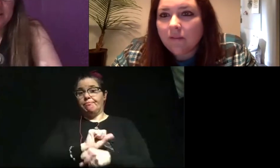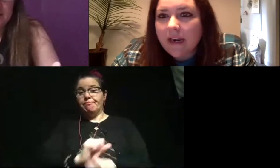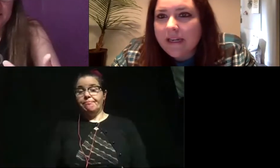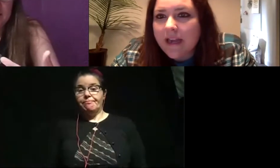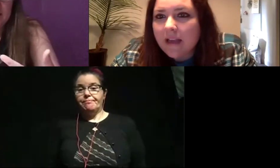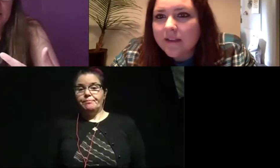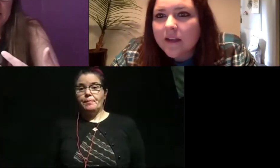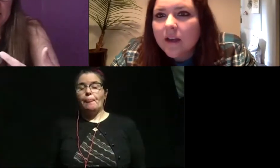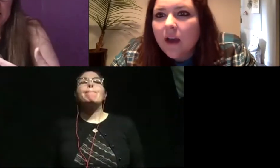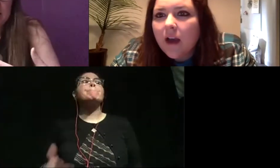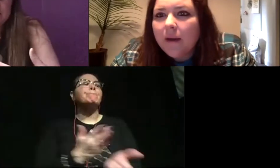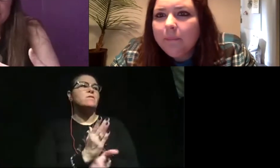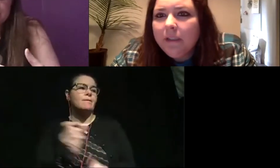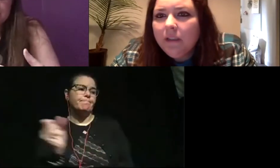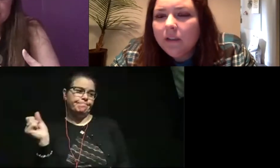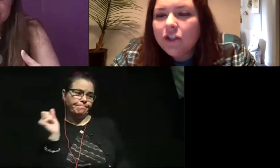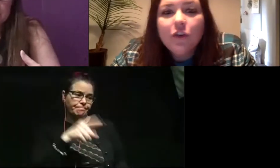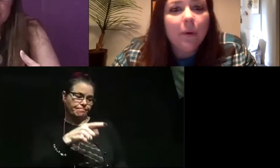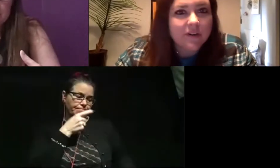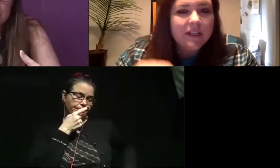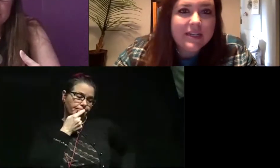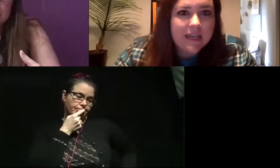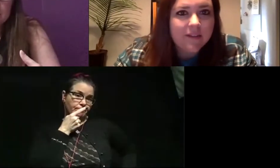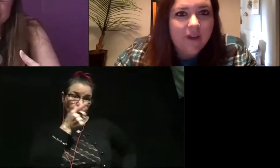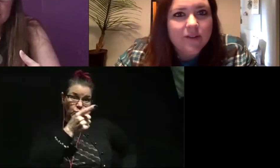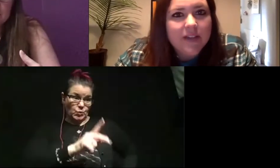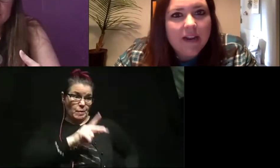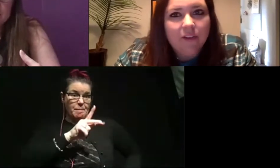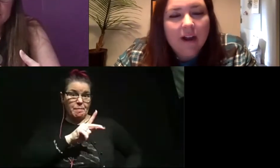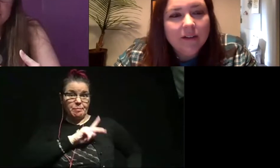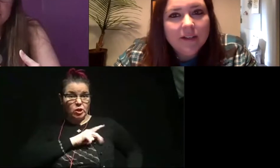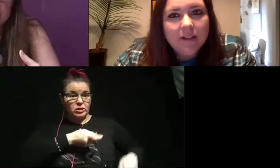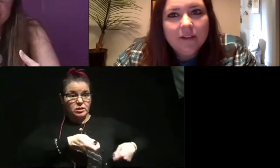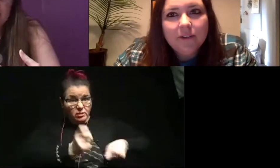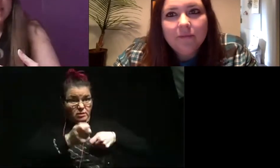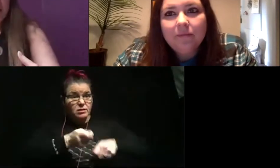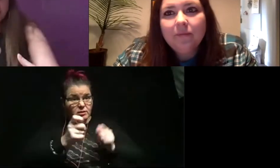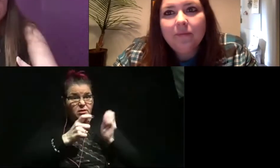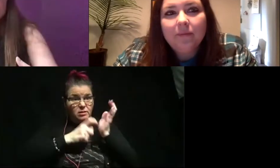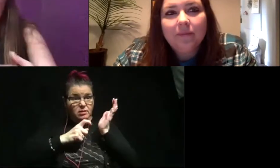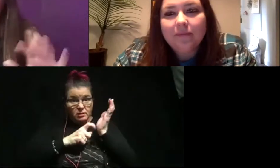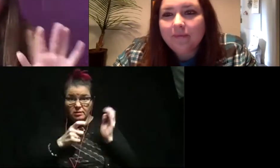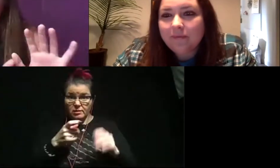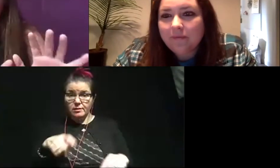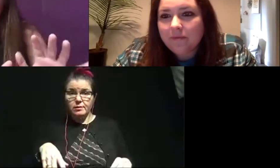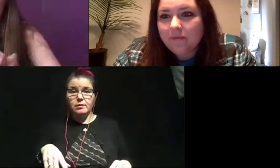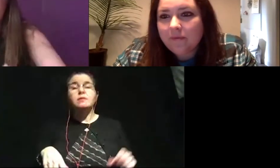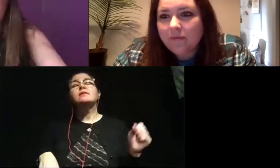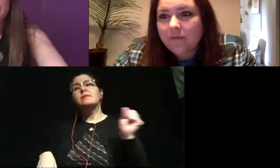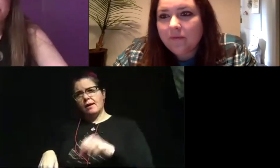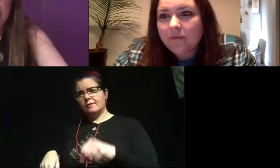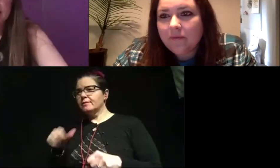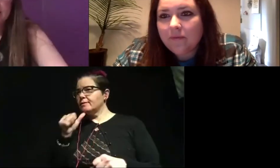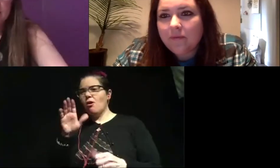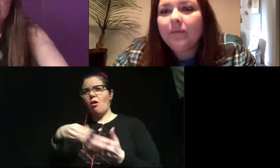All right. Next. Do you personally dig the fossils out of the ground? Yes. Not all the time, but I